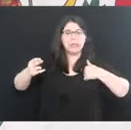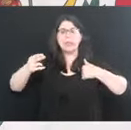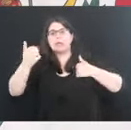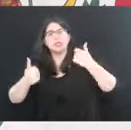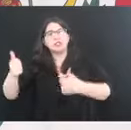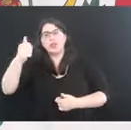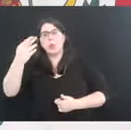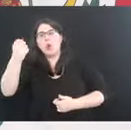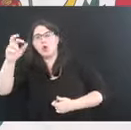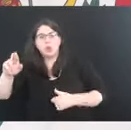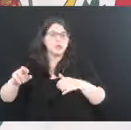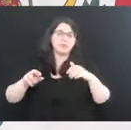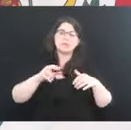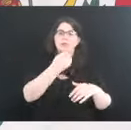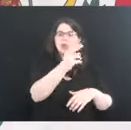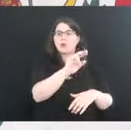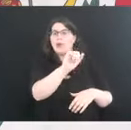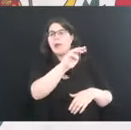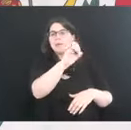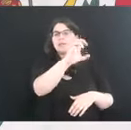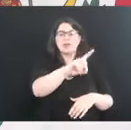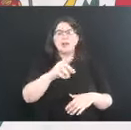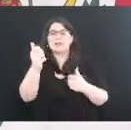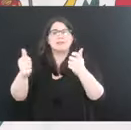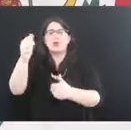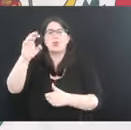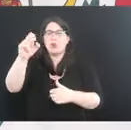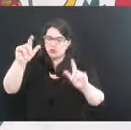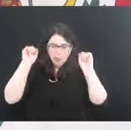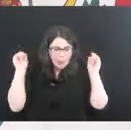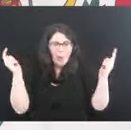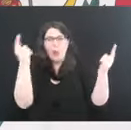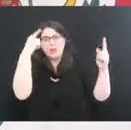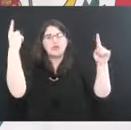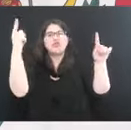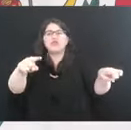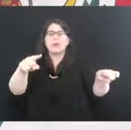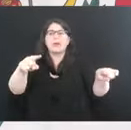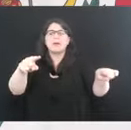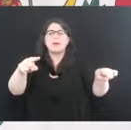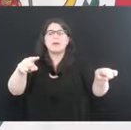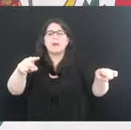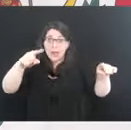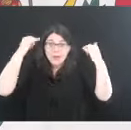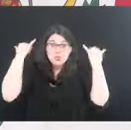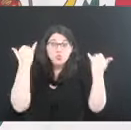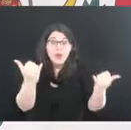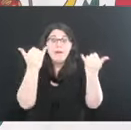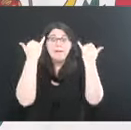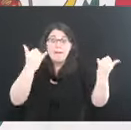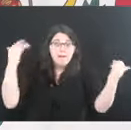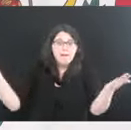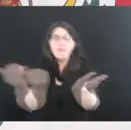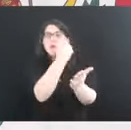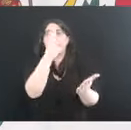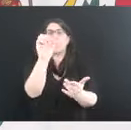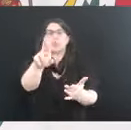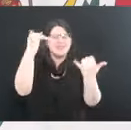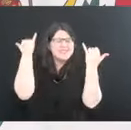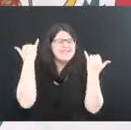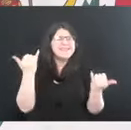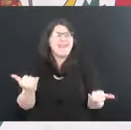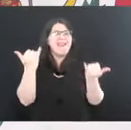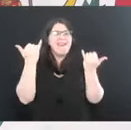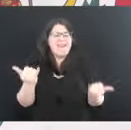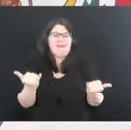Dr. Amjad, Secretary Crouch, go get your booster shot right now. Go get that booster